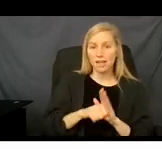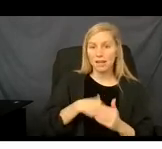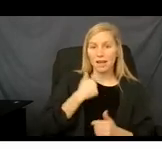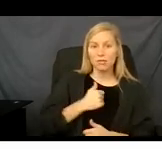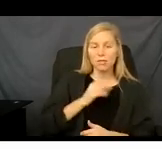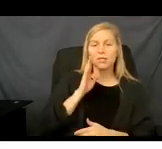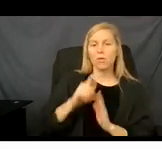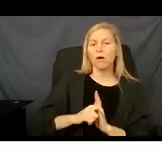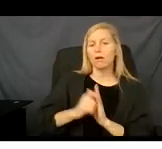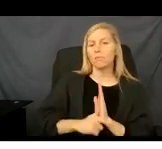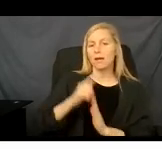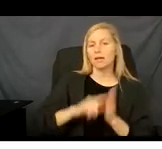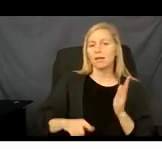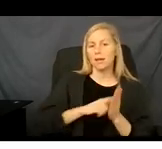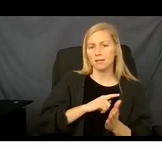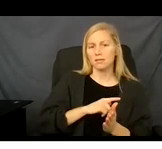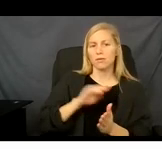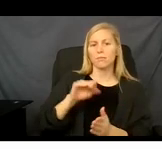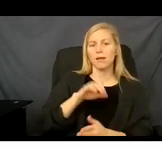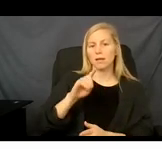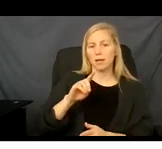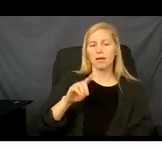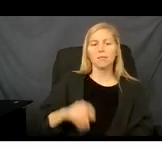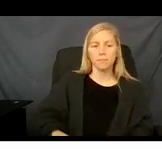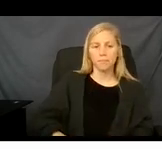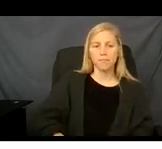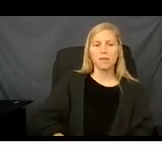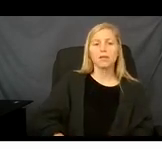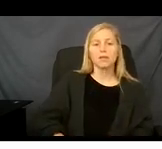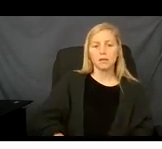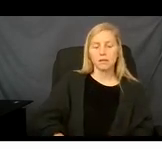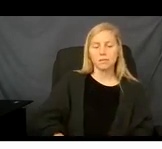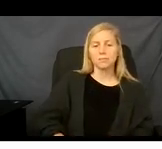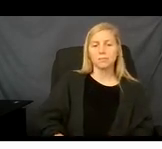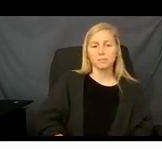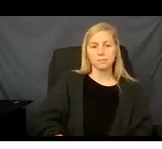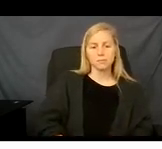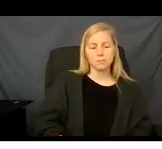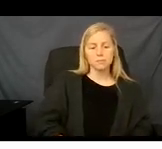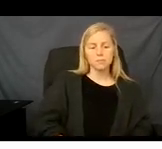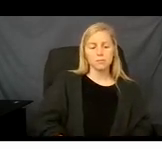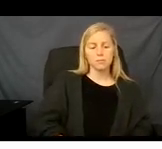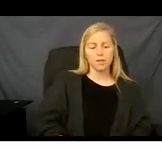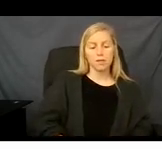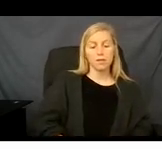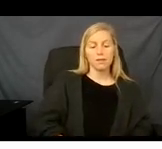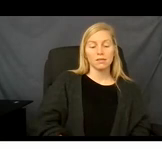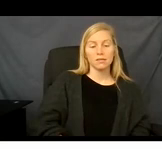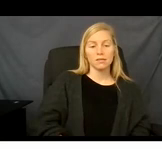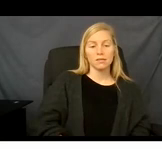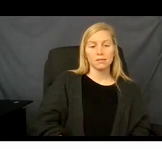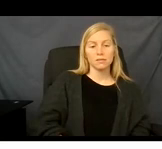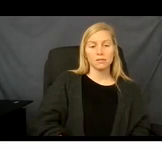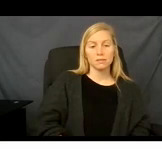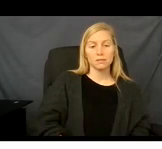cancel your Medicaid coverage. Not doing that might prevent you from enrolling